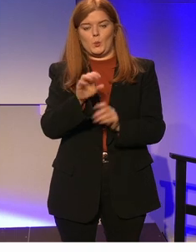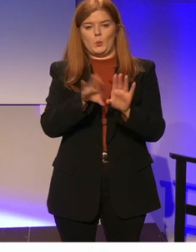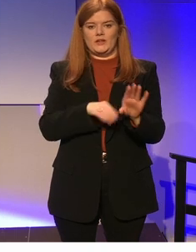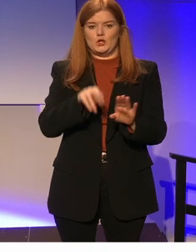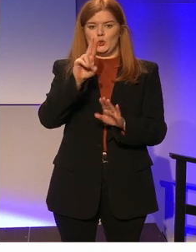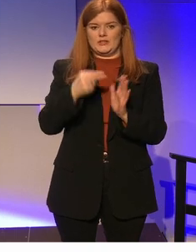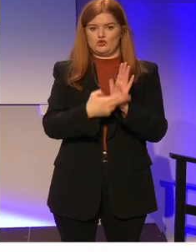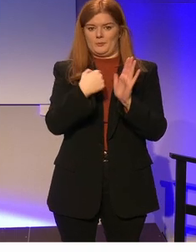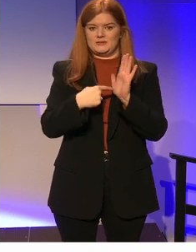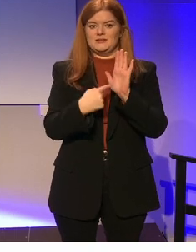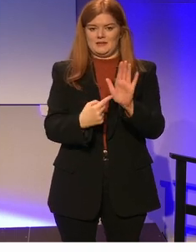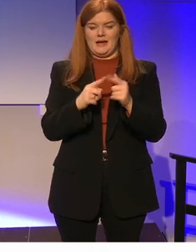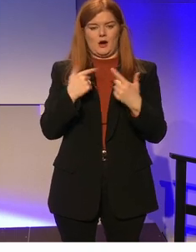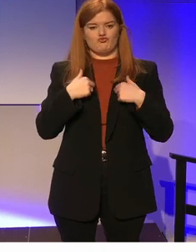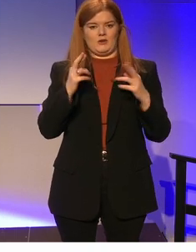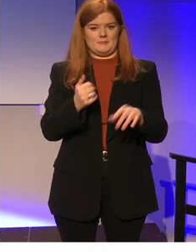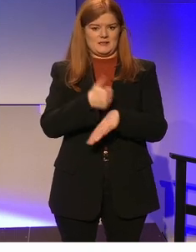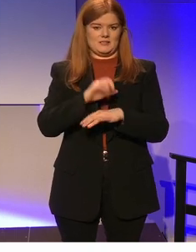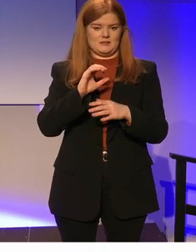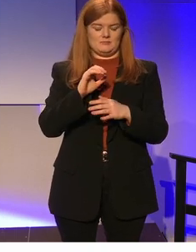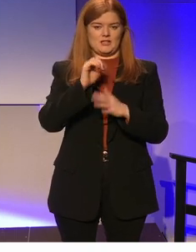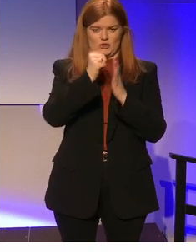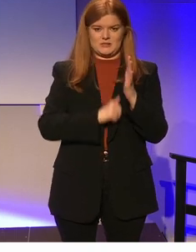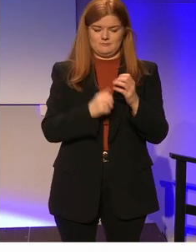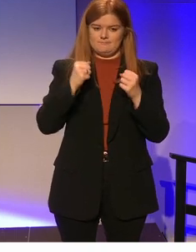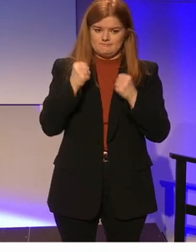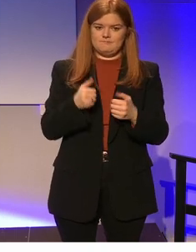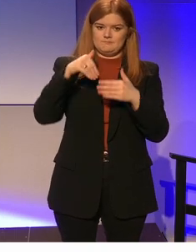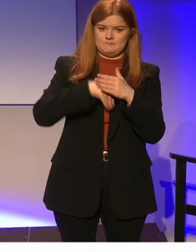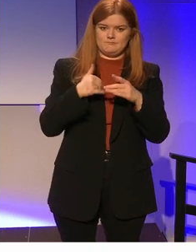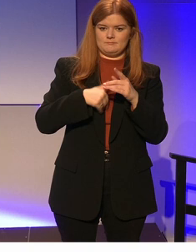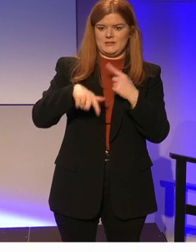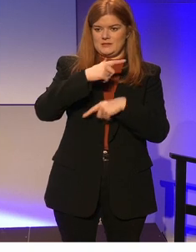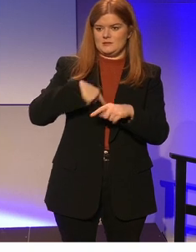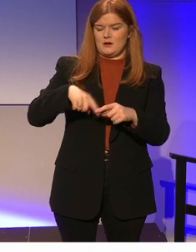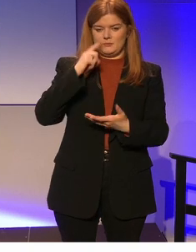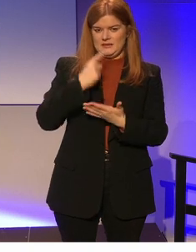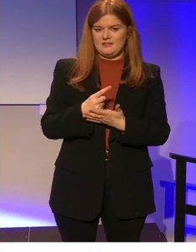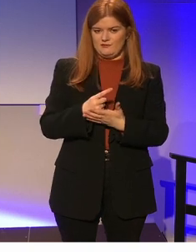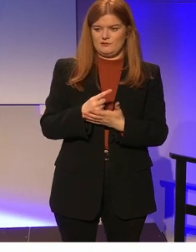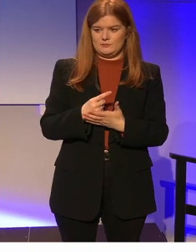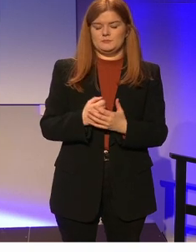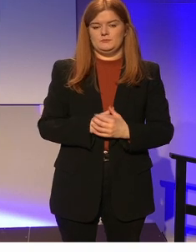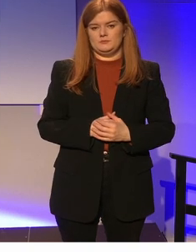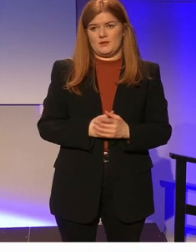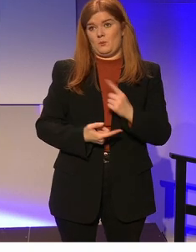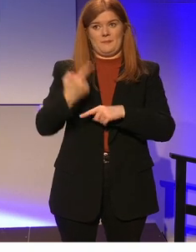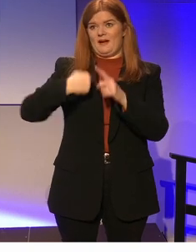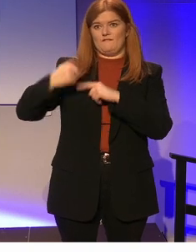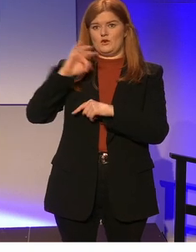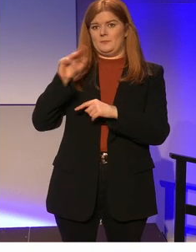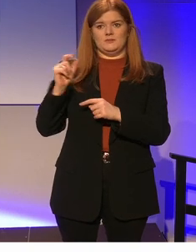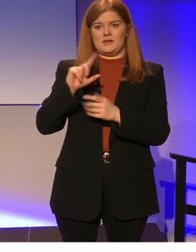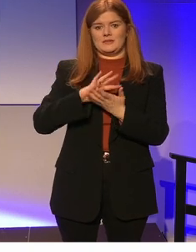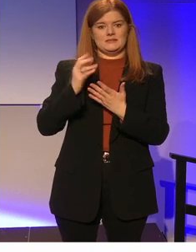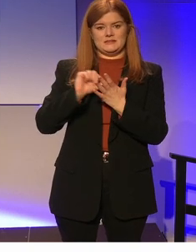the UN CRPD and our rights-based agenda, which is deeply embedded in our cycle, I think we can say, way back as far as I said, 1916.